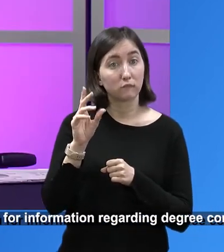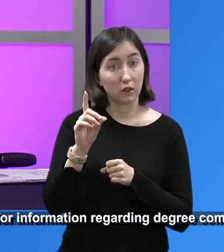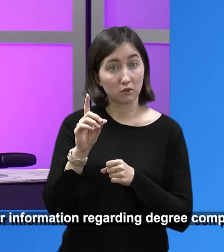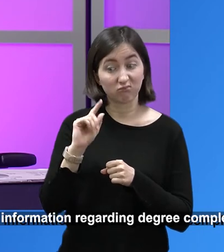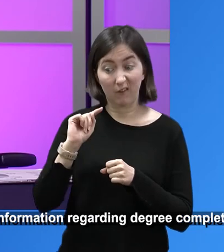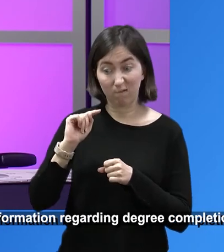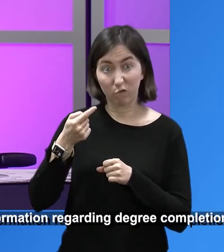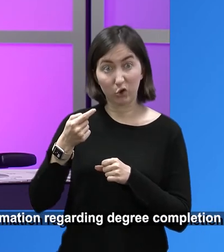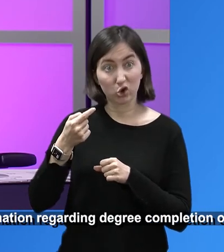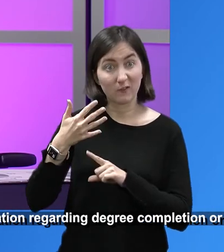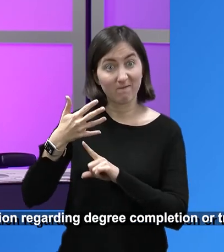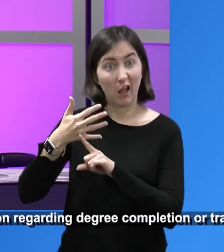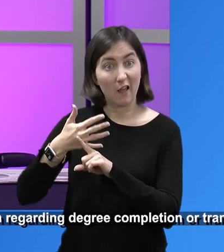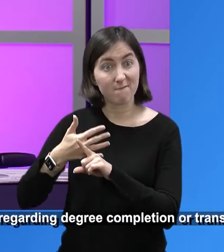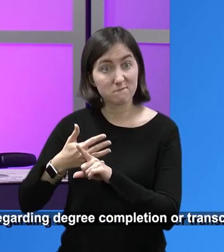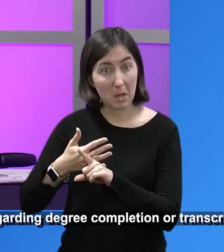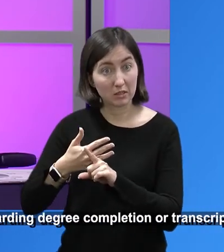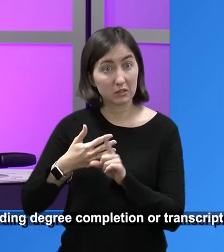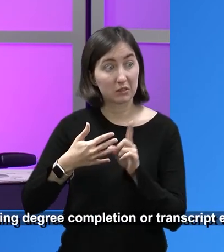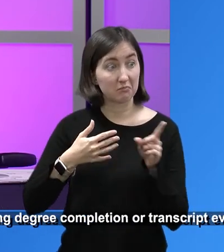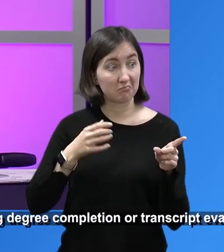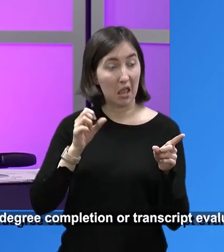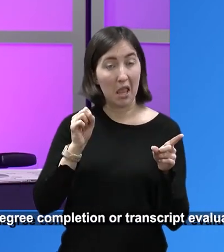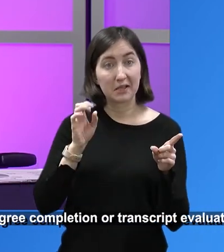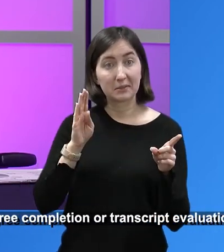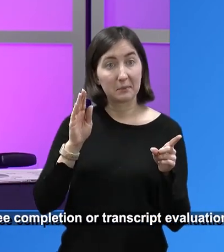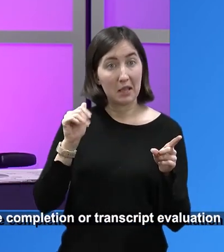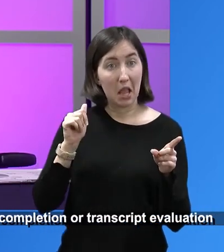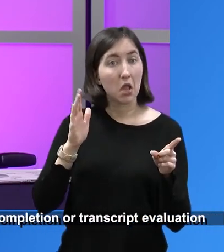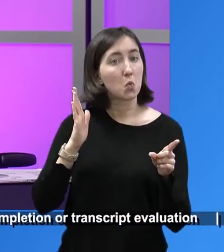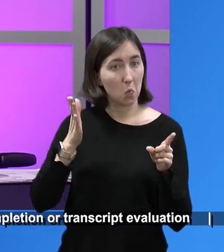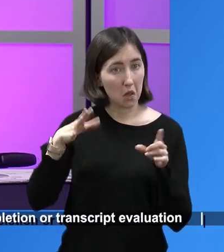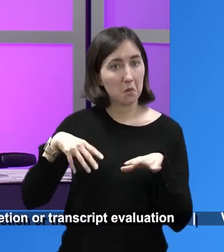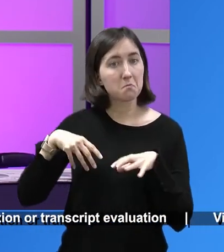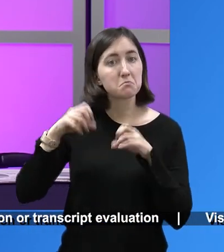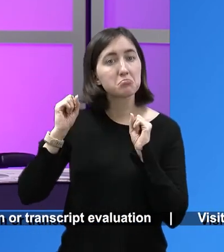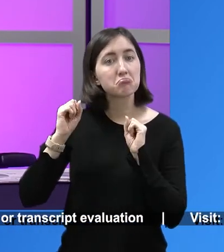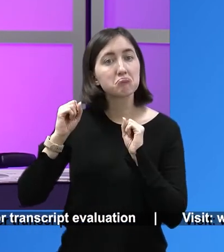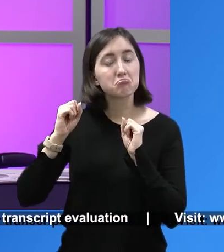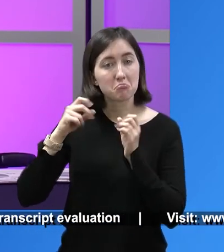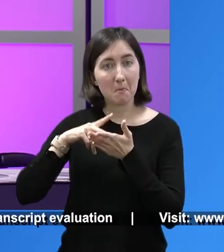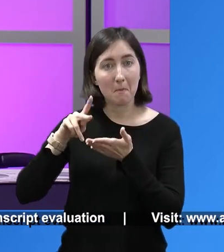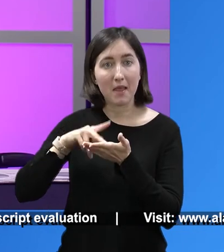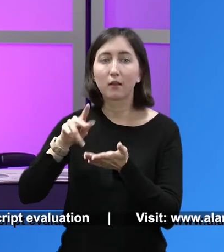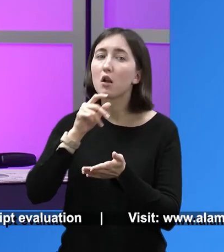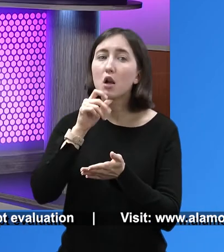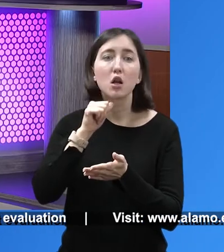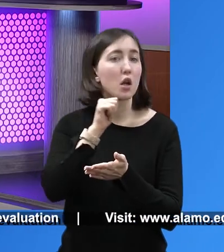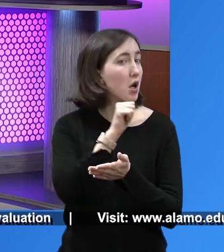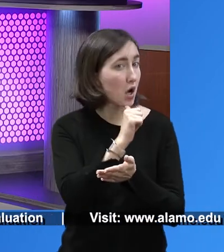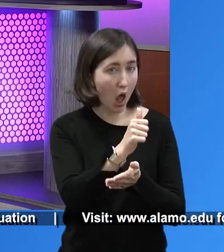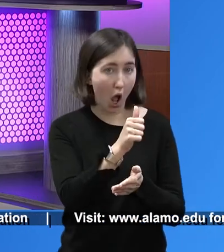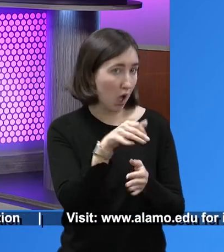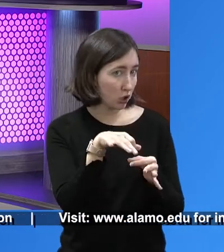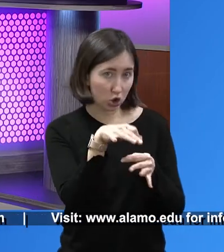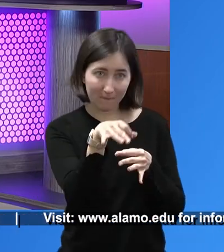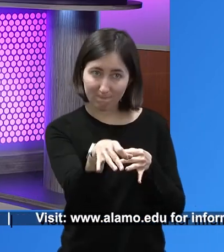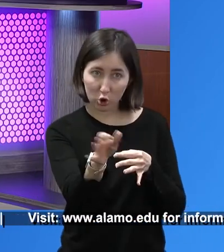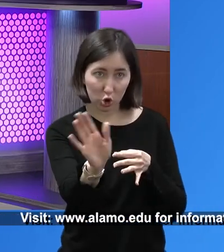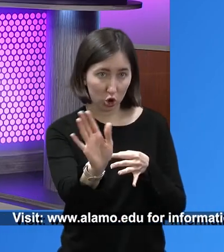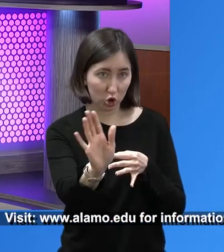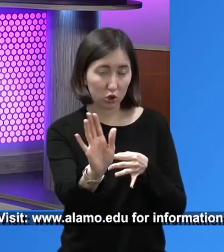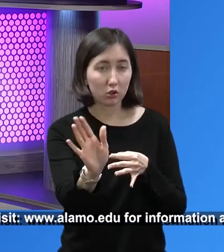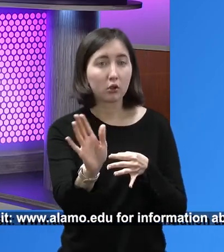five payments, the SBA is paying for it. right. So great working capital. You don't have to worry about that. Right. It's not a